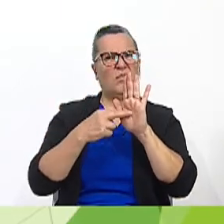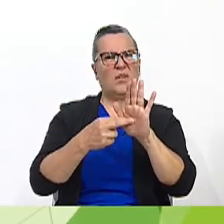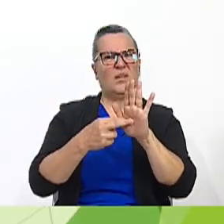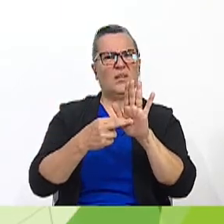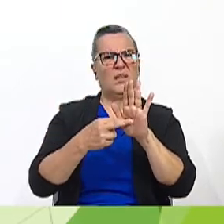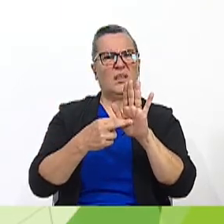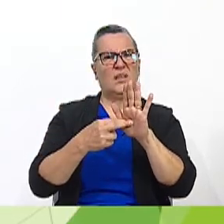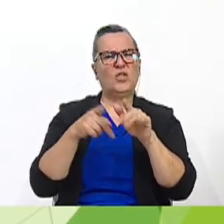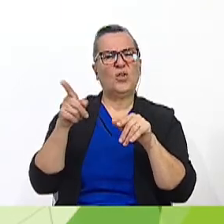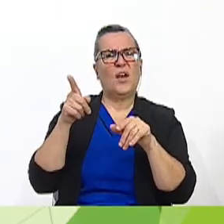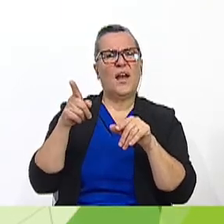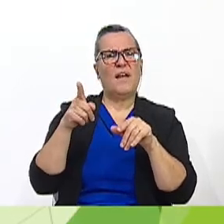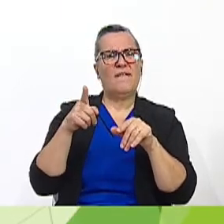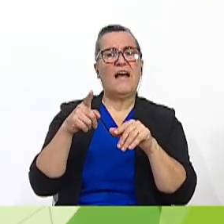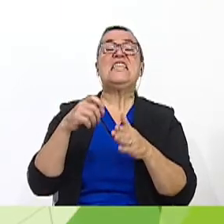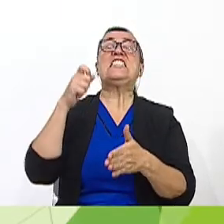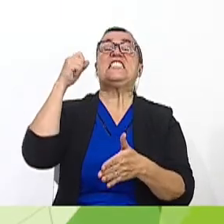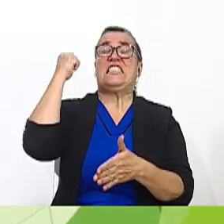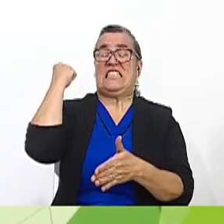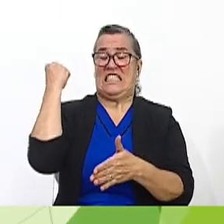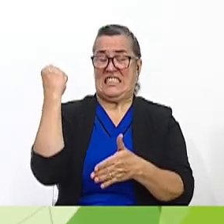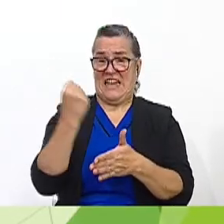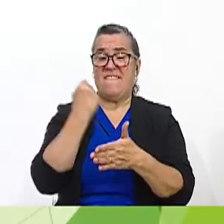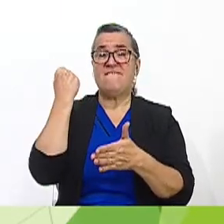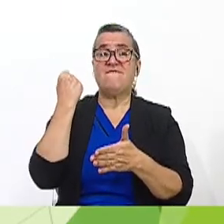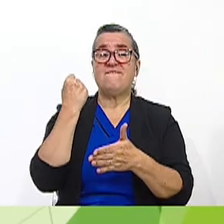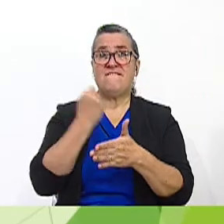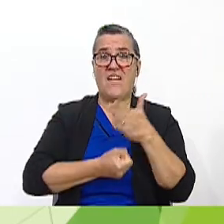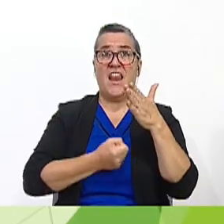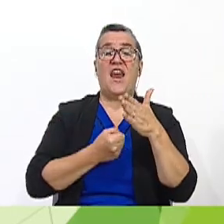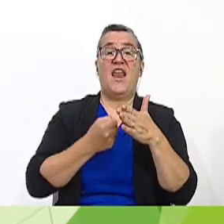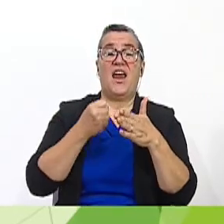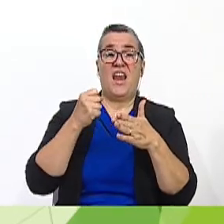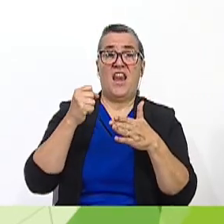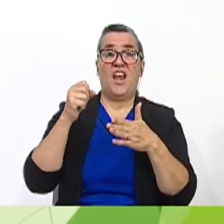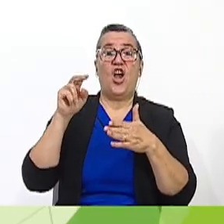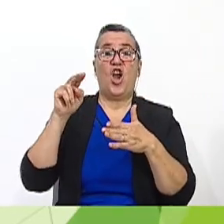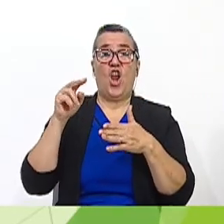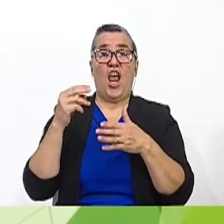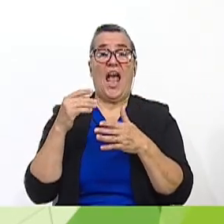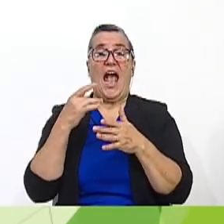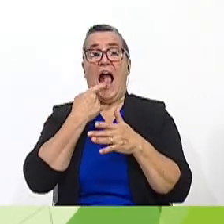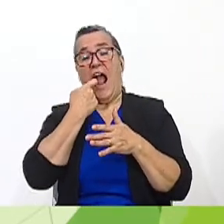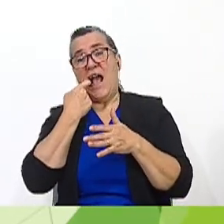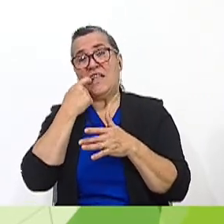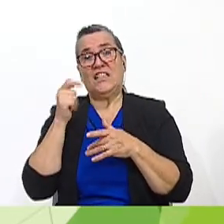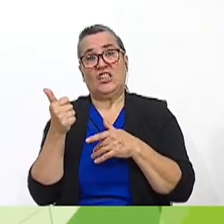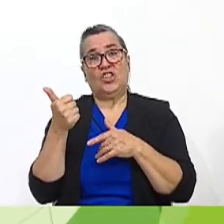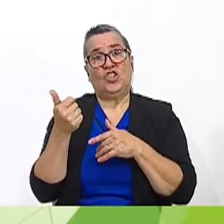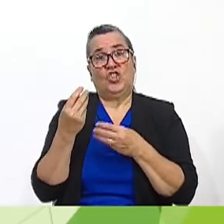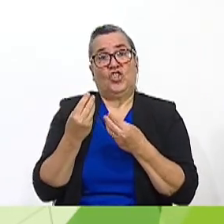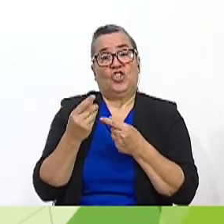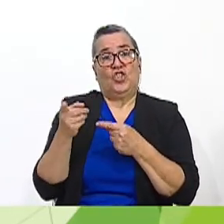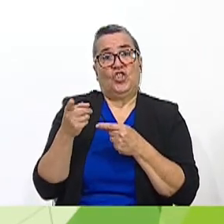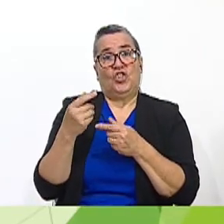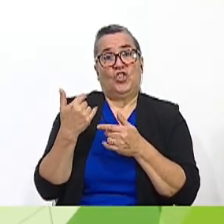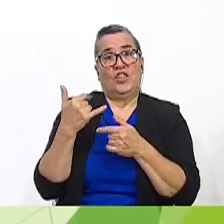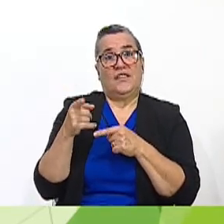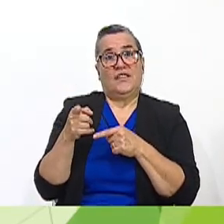you have a, wow, severe nomophobia. Hmm. Very good.